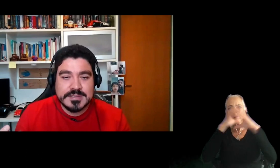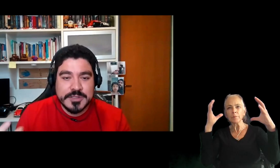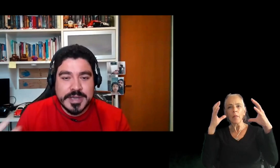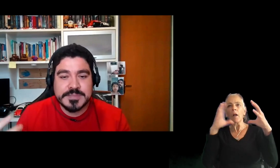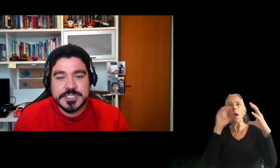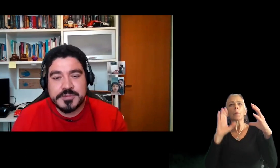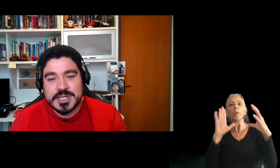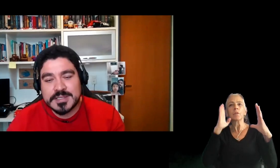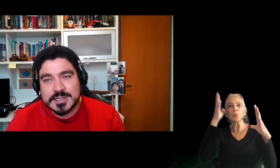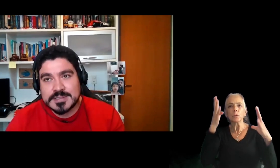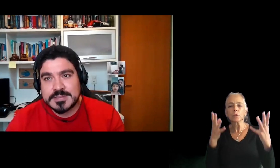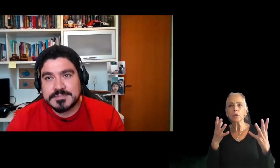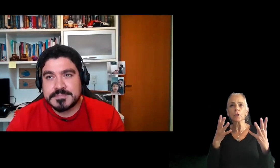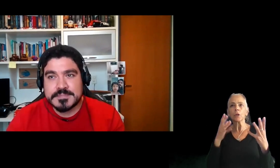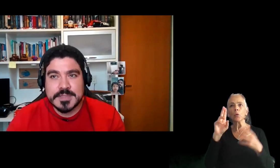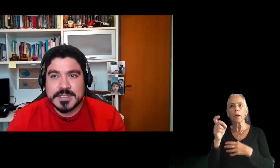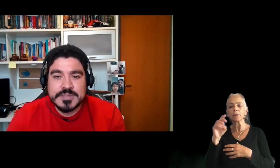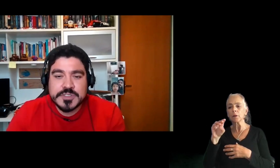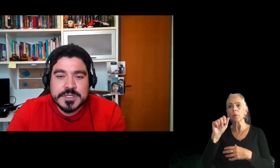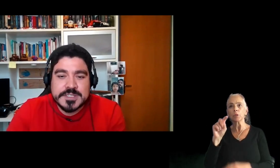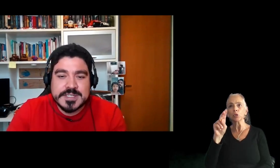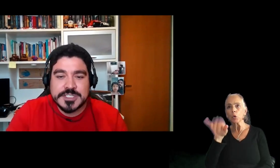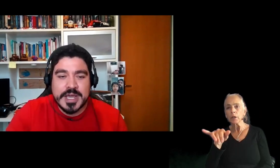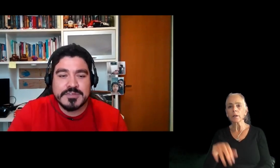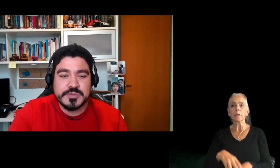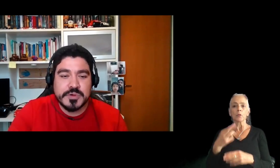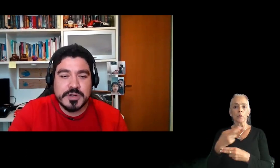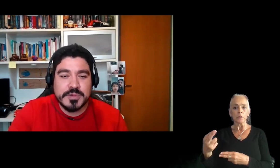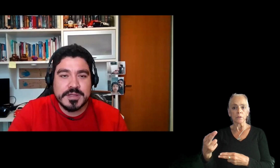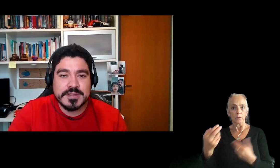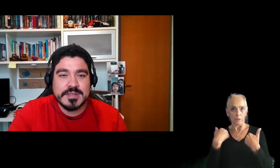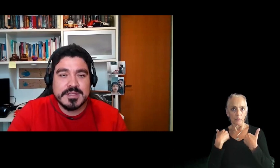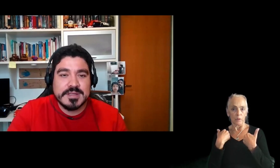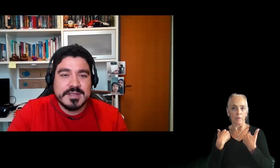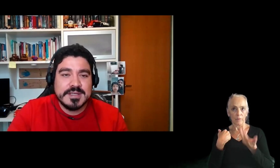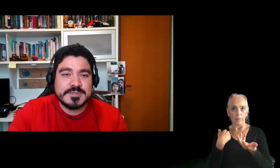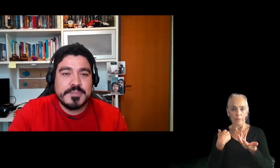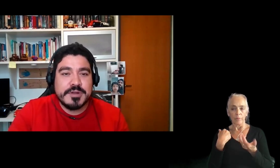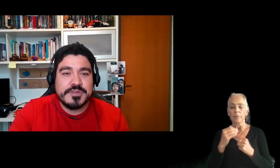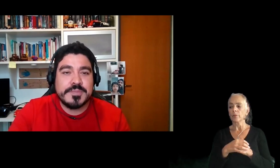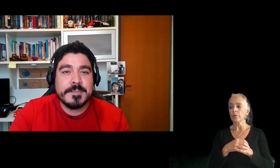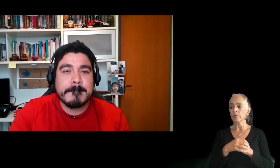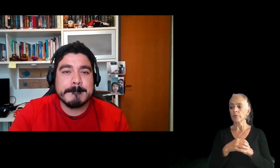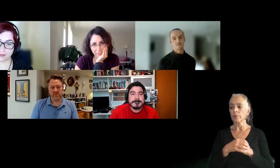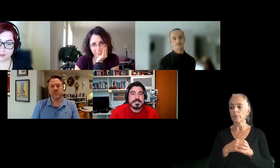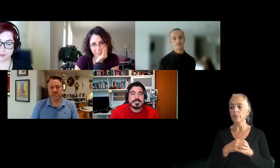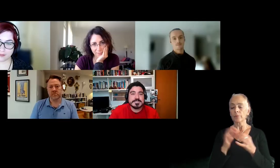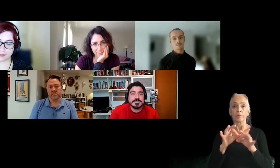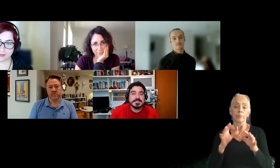and the UX maturity and the resources that you have to work with. It's my point of view.